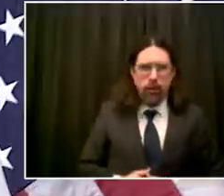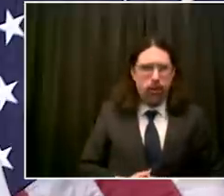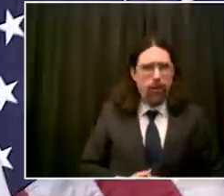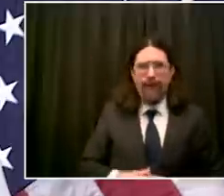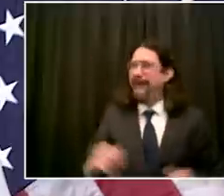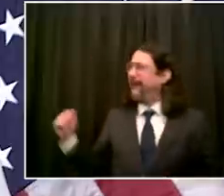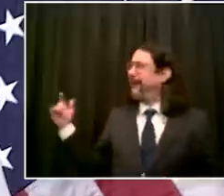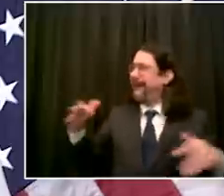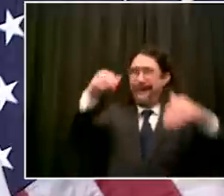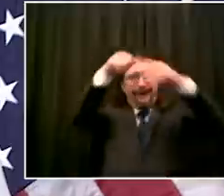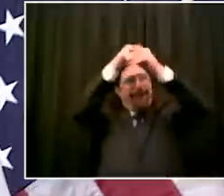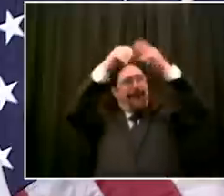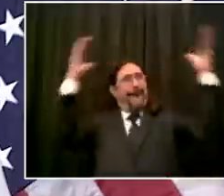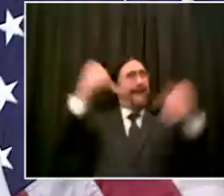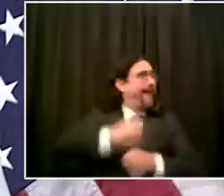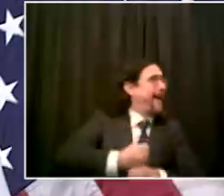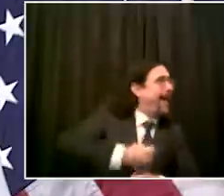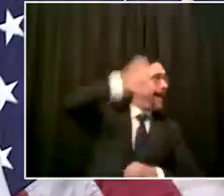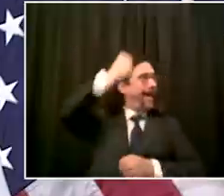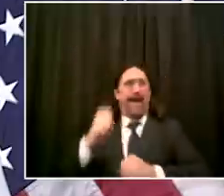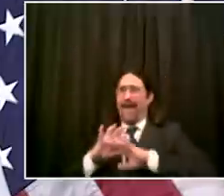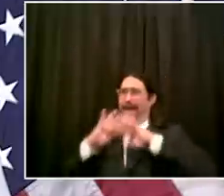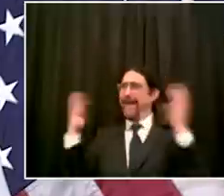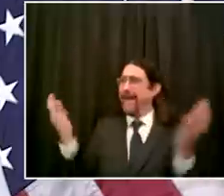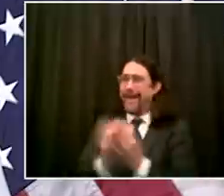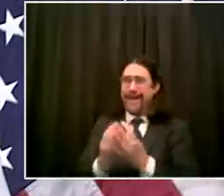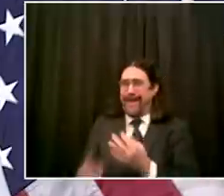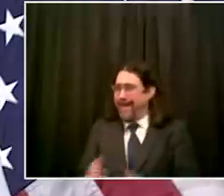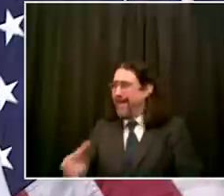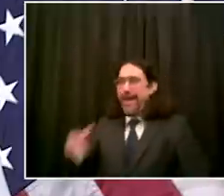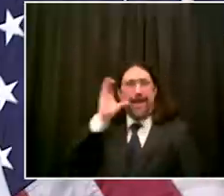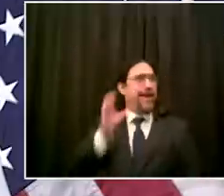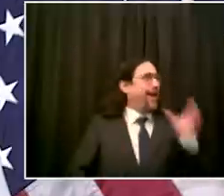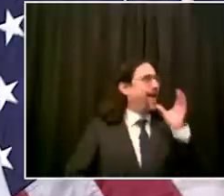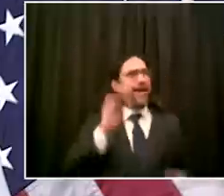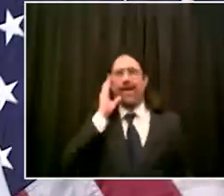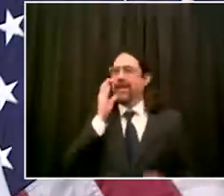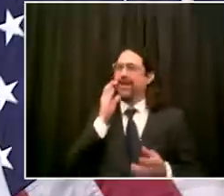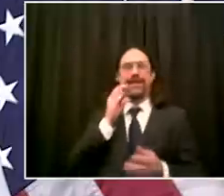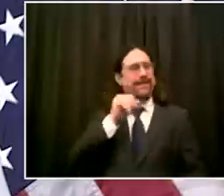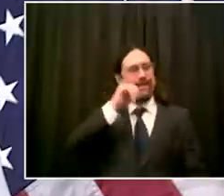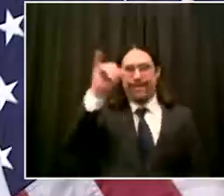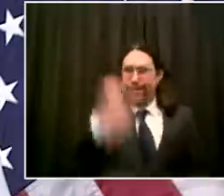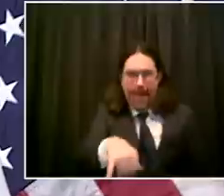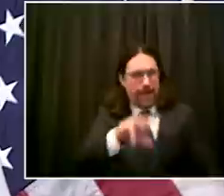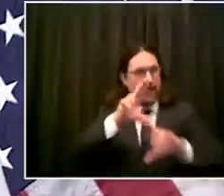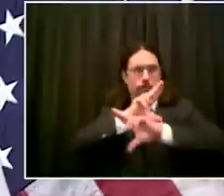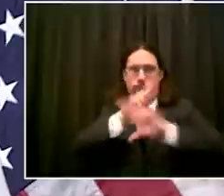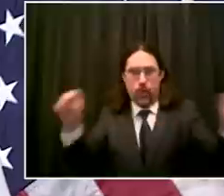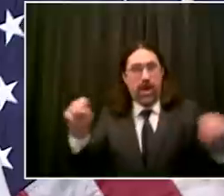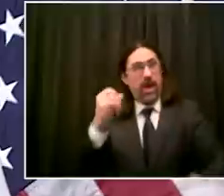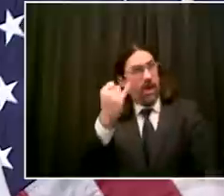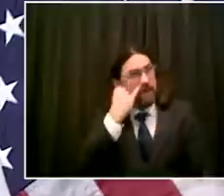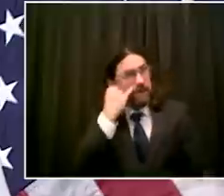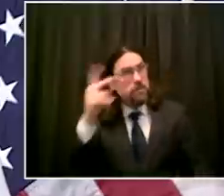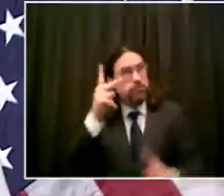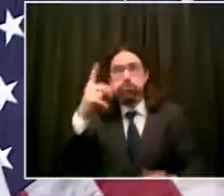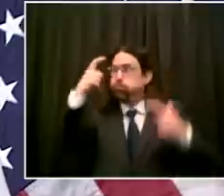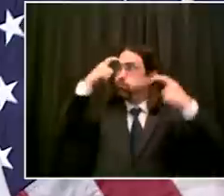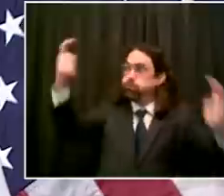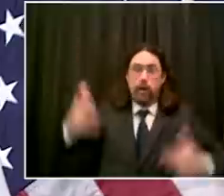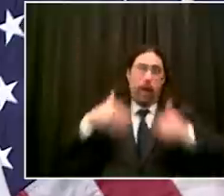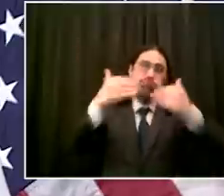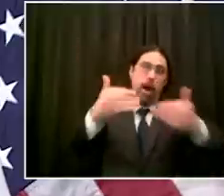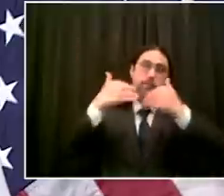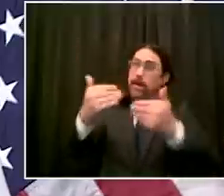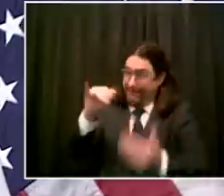near the beaches that you know we don't see the right thing will have to be stricter so the fencing will be in position and ready but it